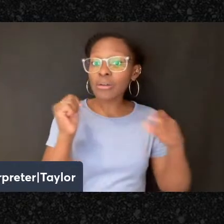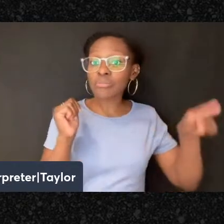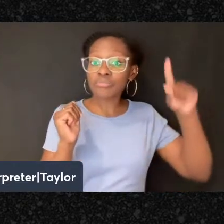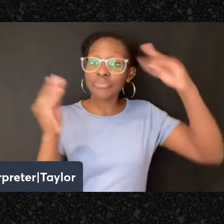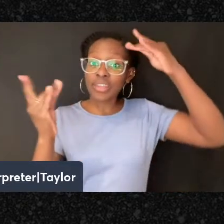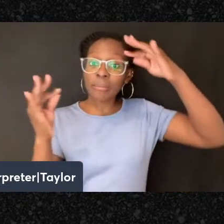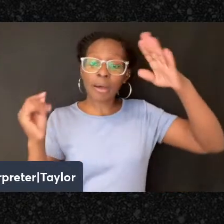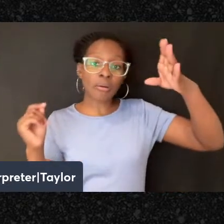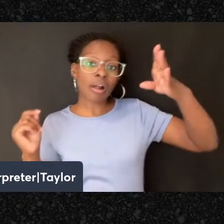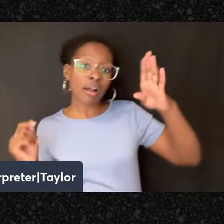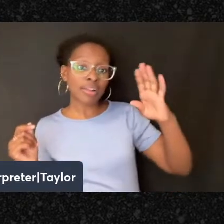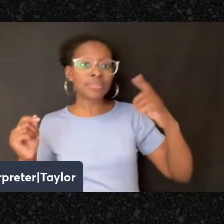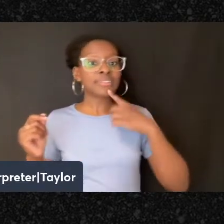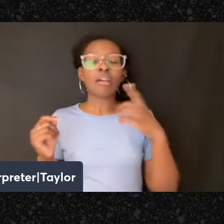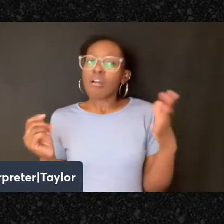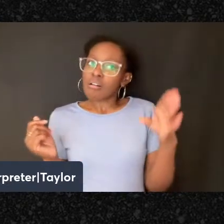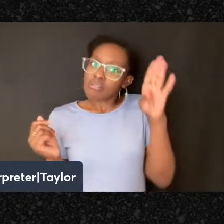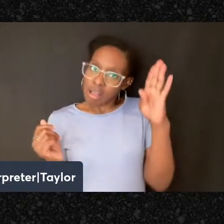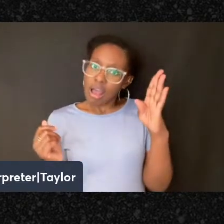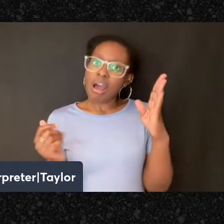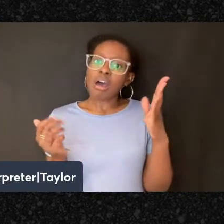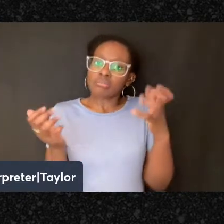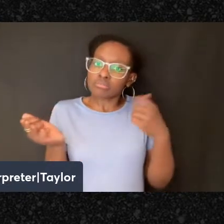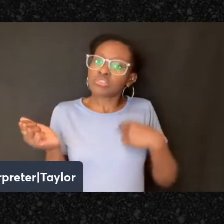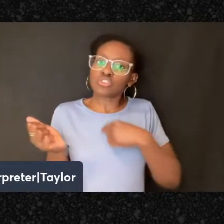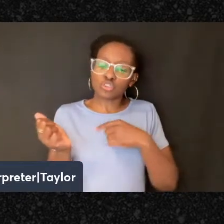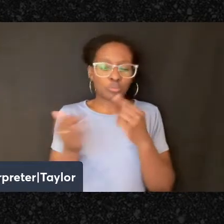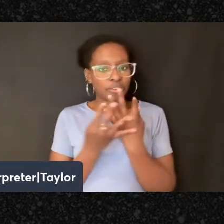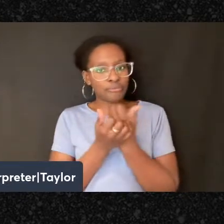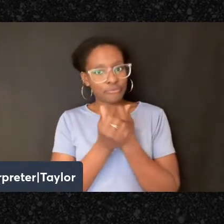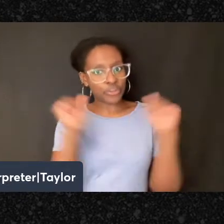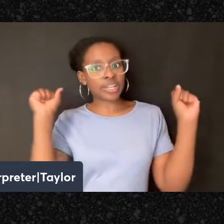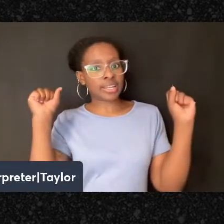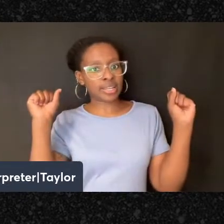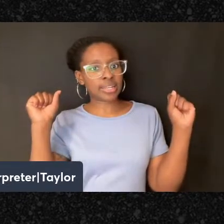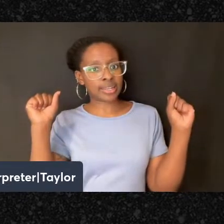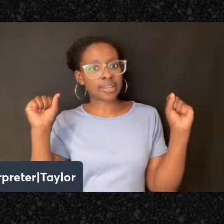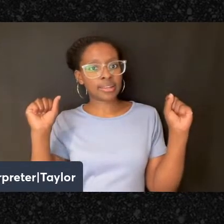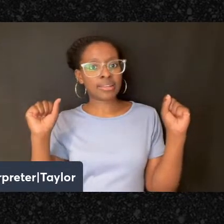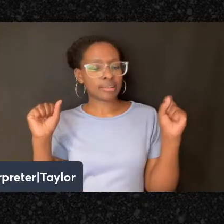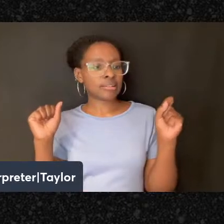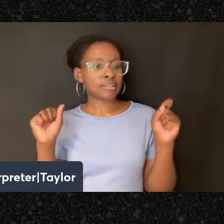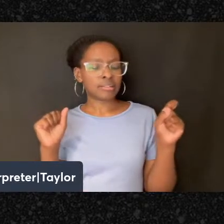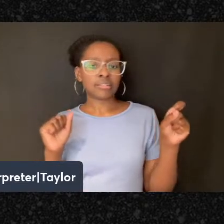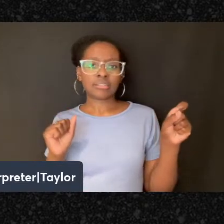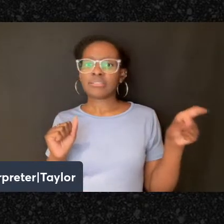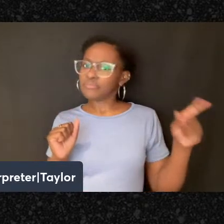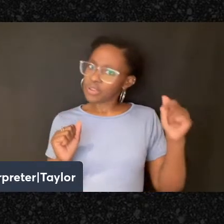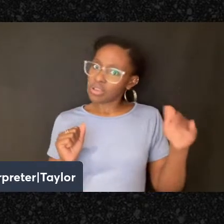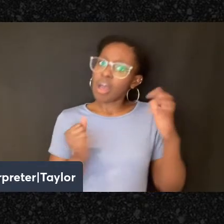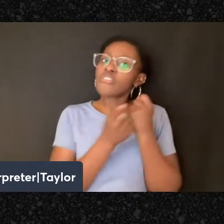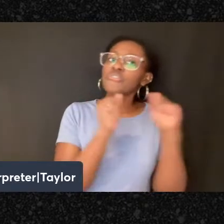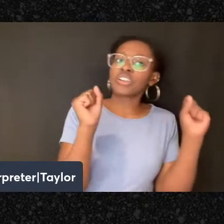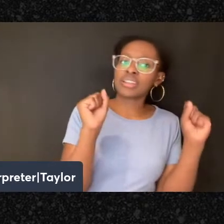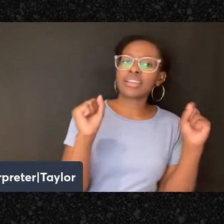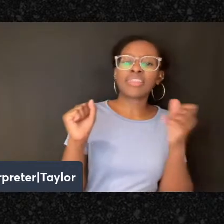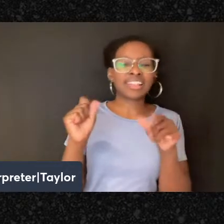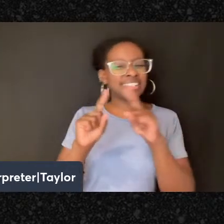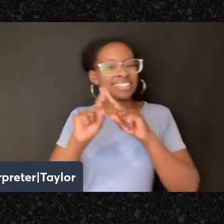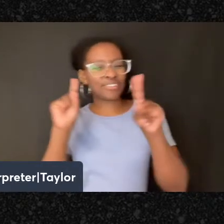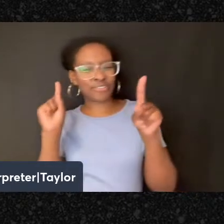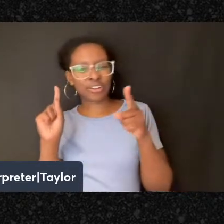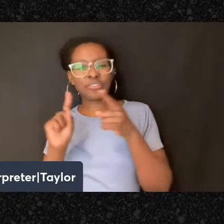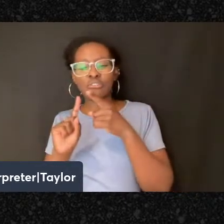God intends for us to be free, even with respect to God. That's pretty different from the typical idea of God, that's as a